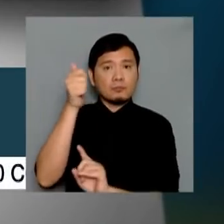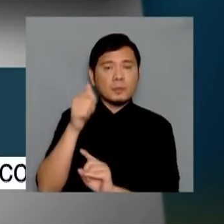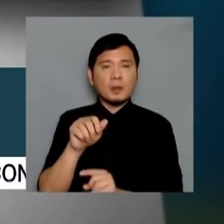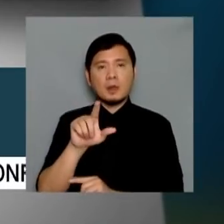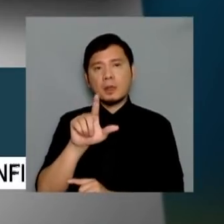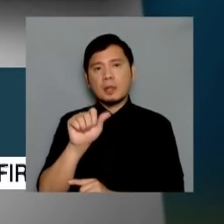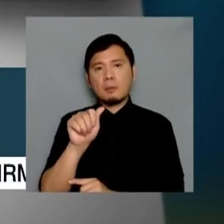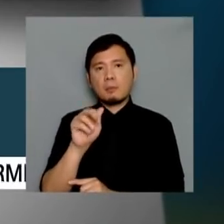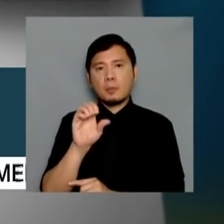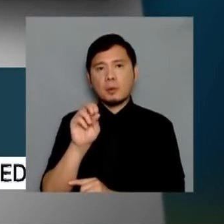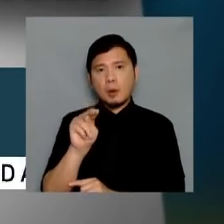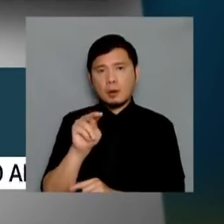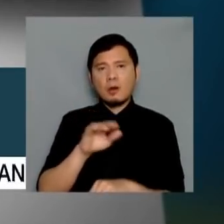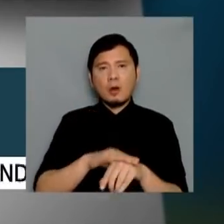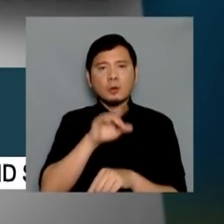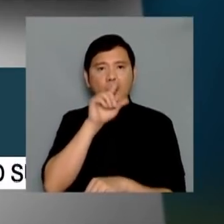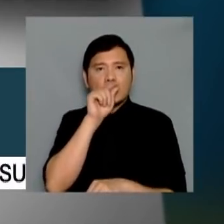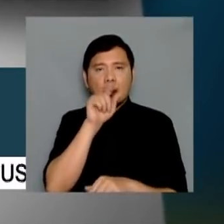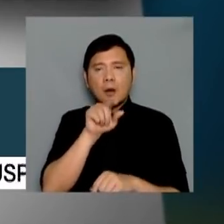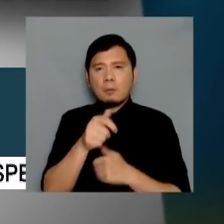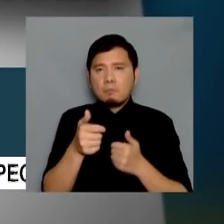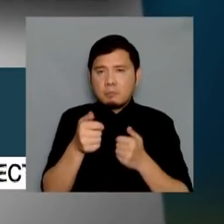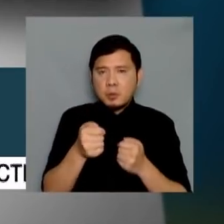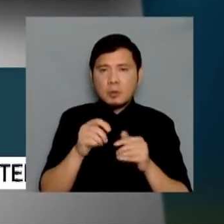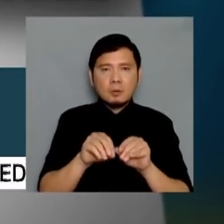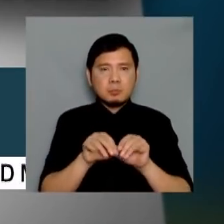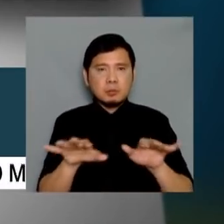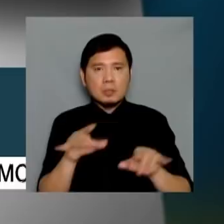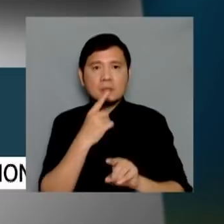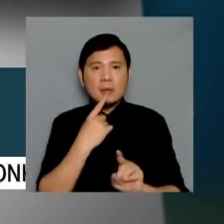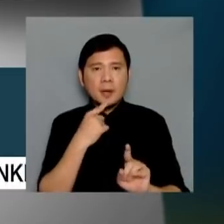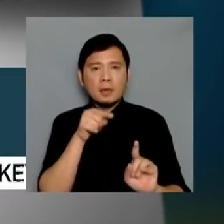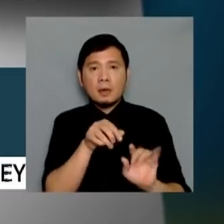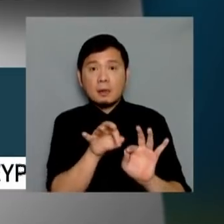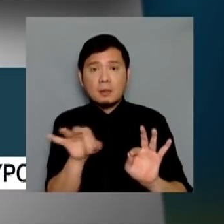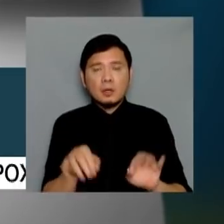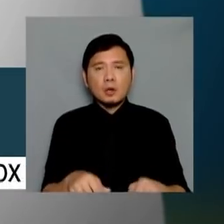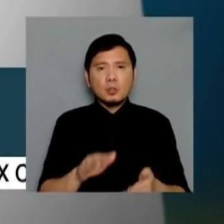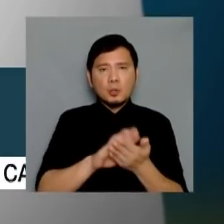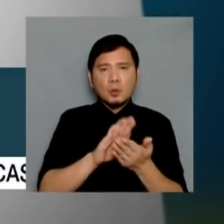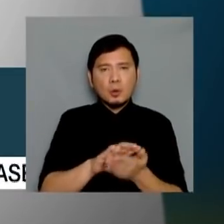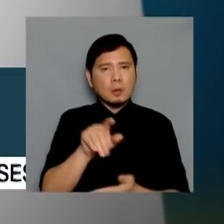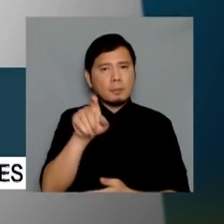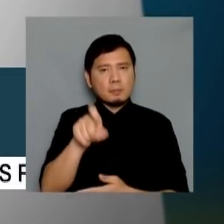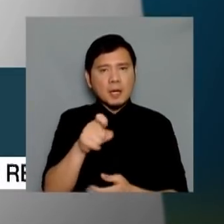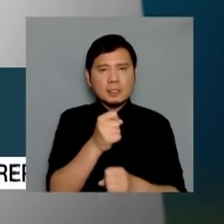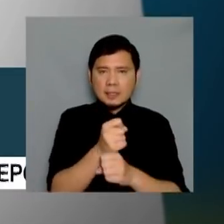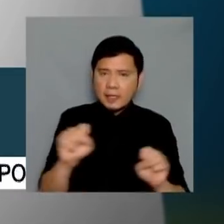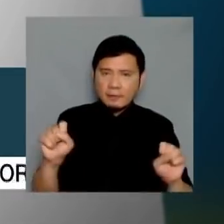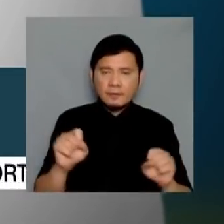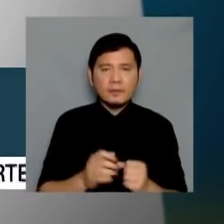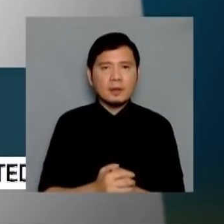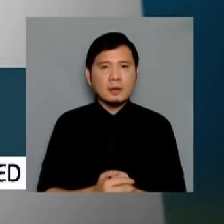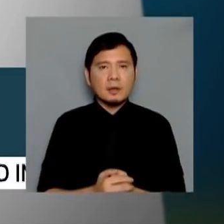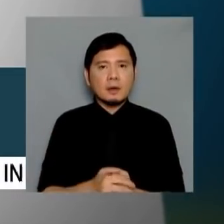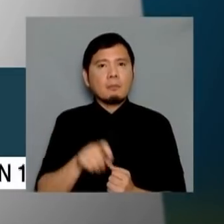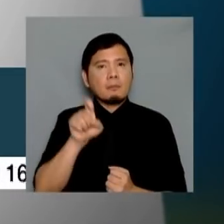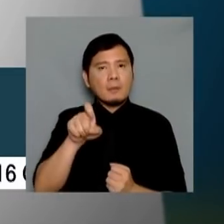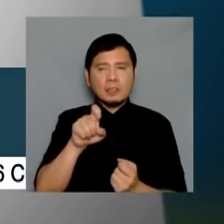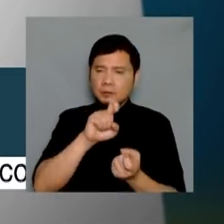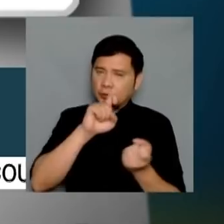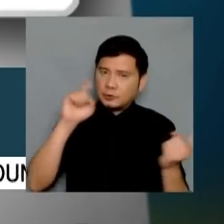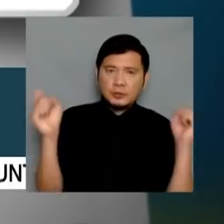extend his prayers to the victims, adding schools are supposed to be the safest. James later called for urgently needed change.